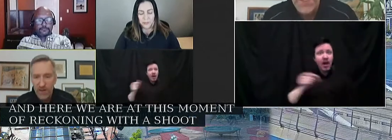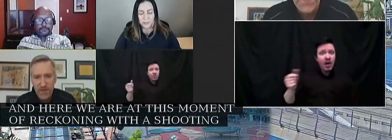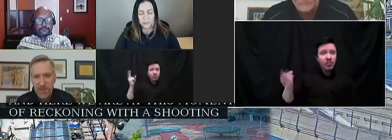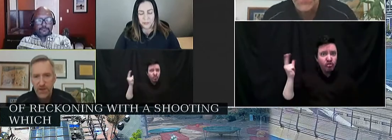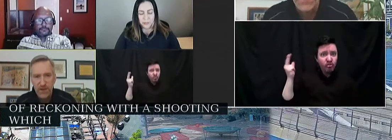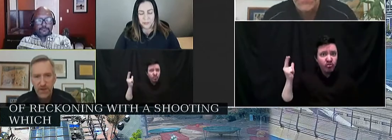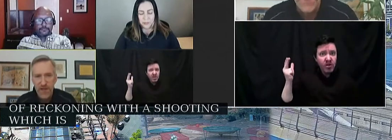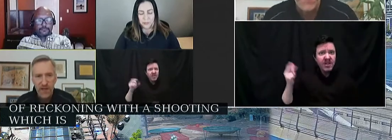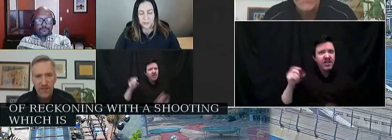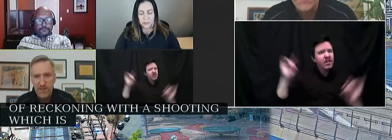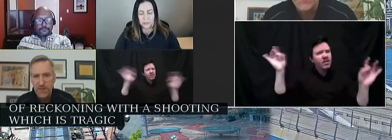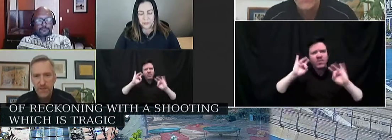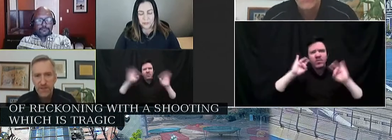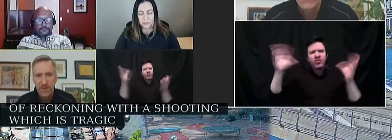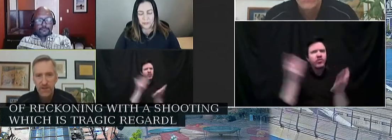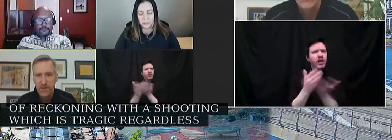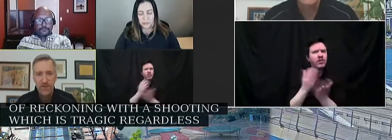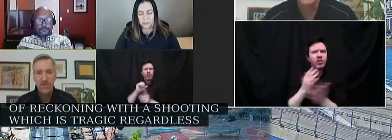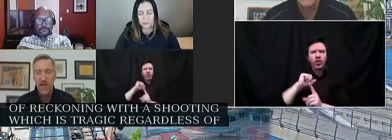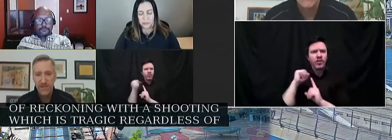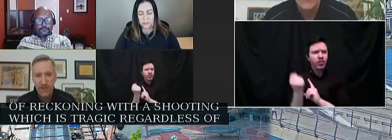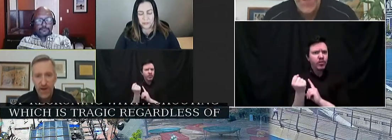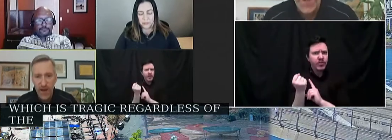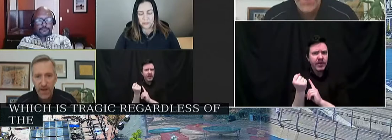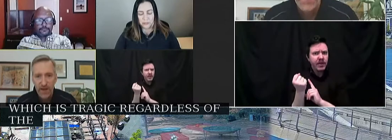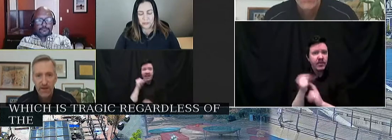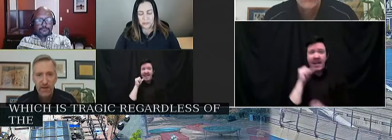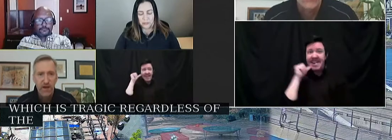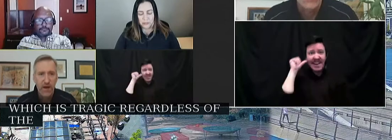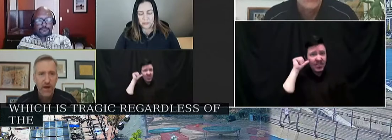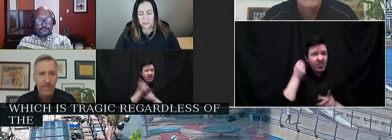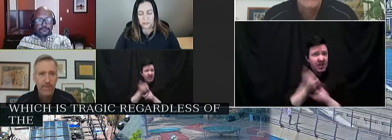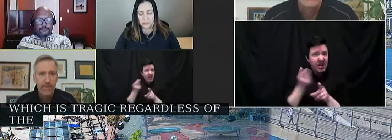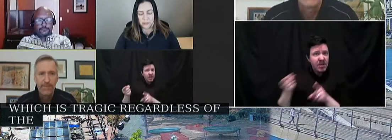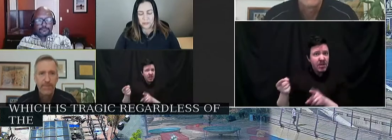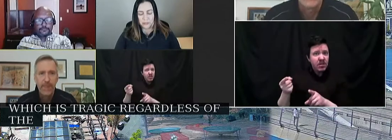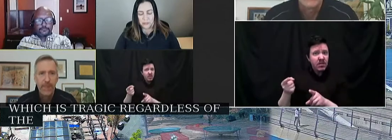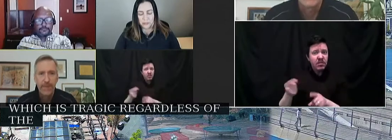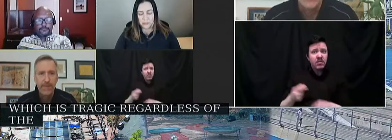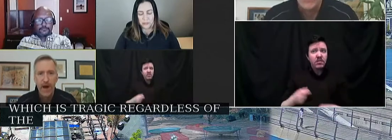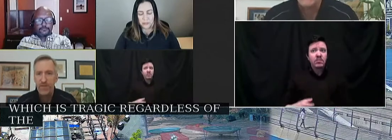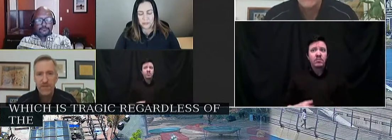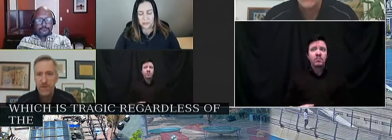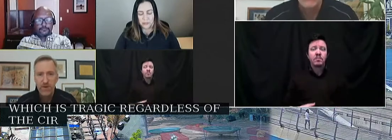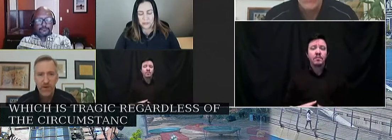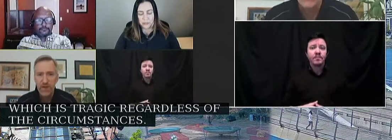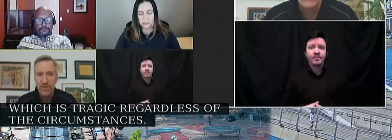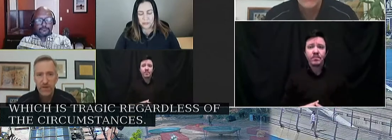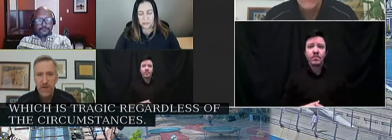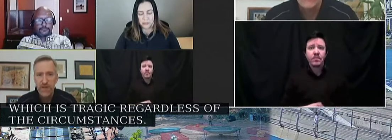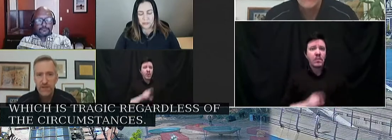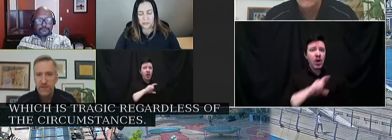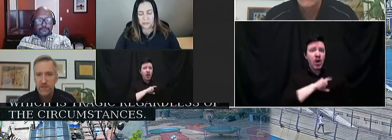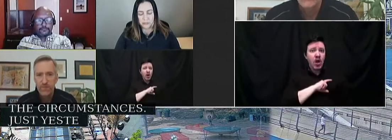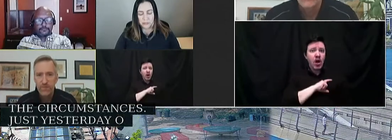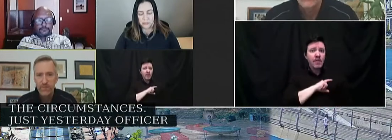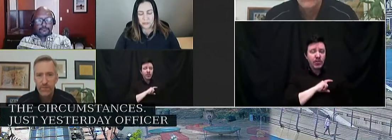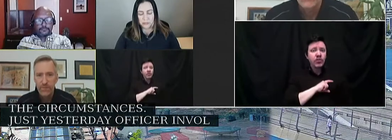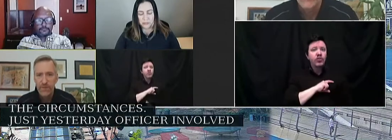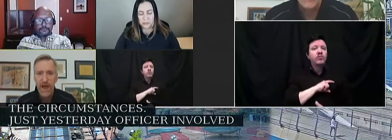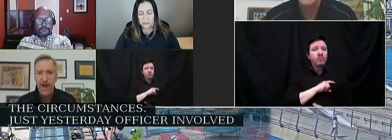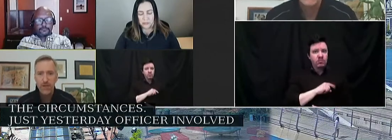regardless of the circumstances. Just yesterday, officer involved shootings